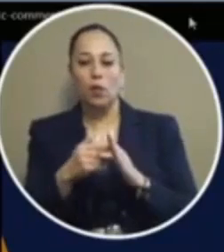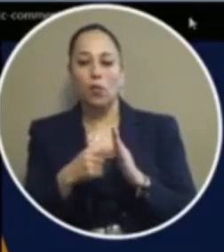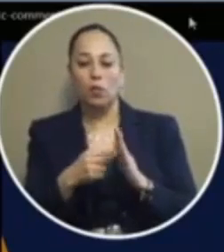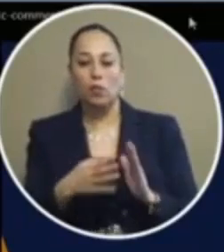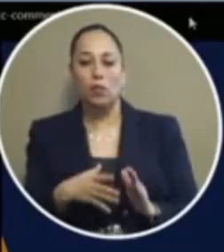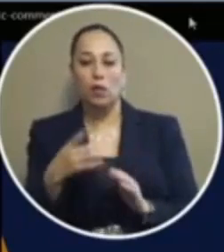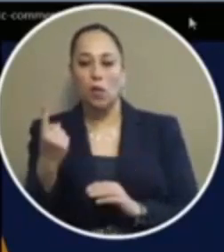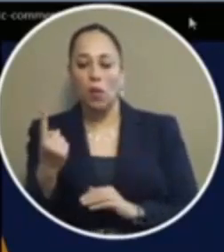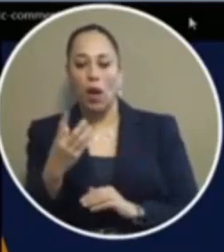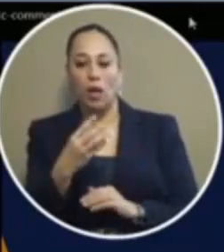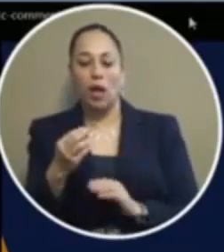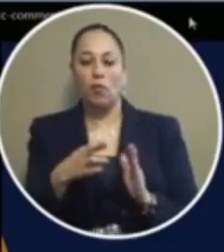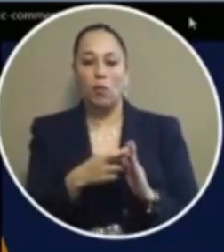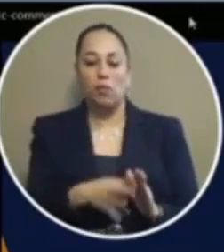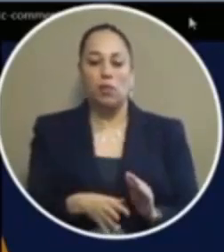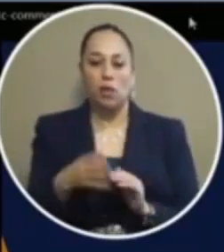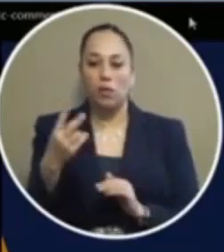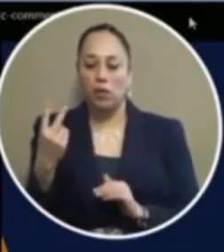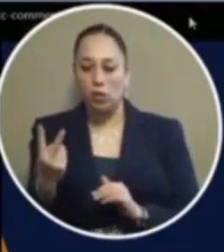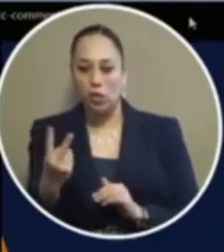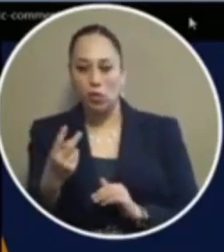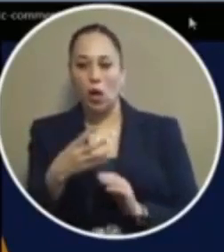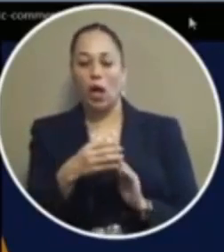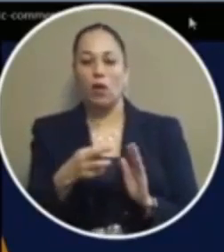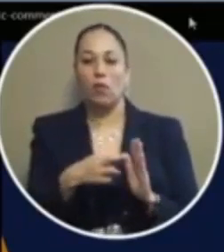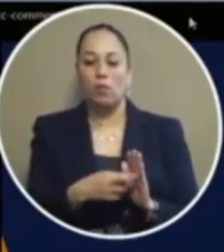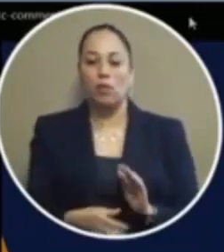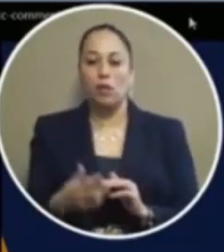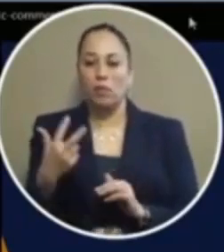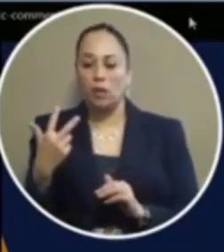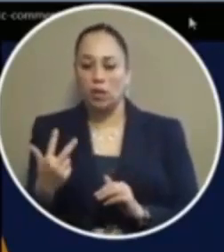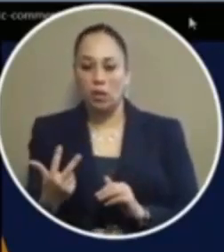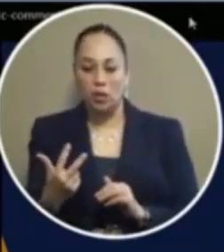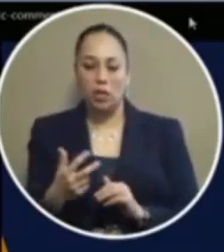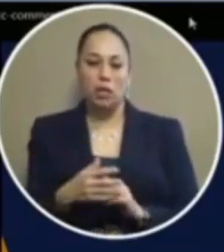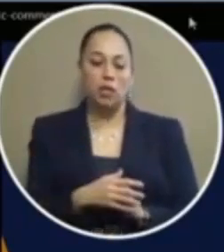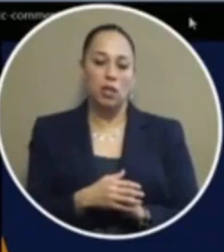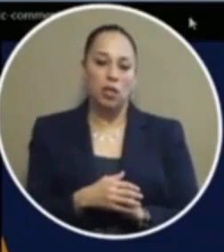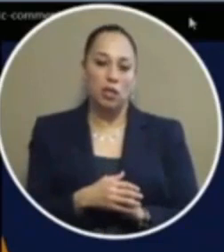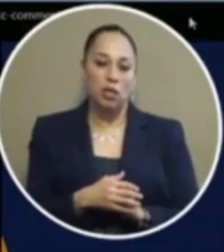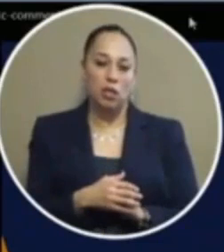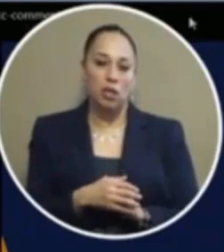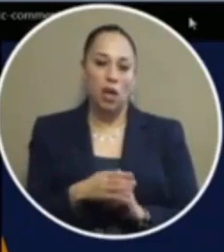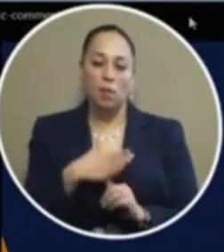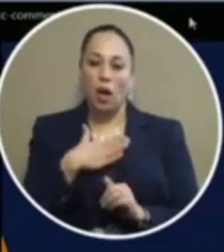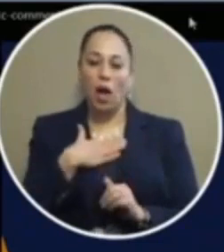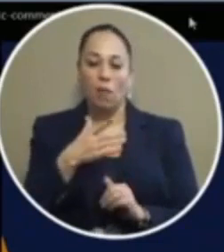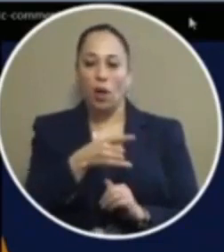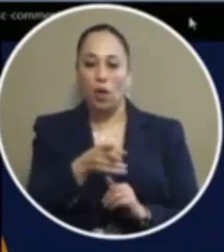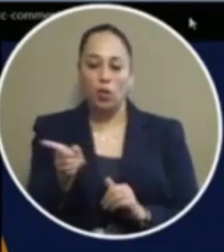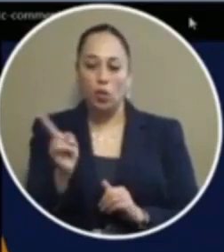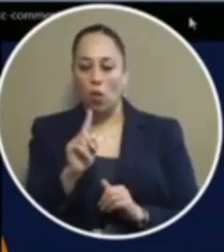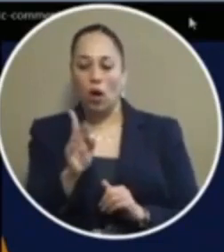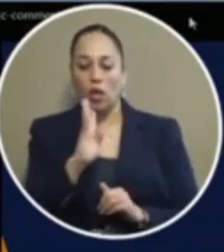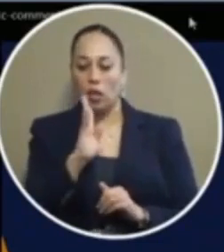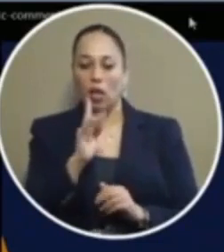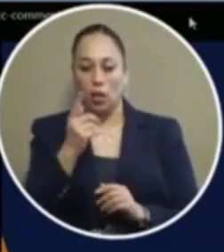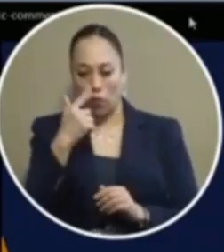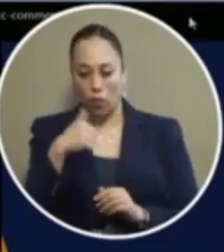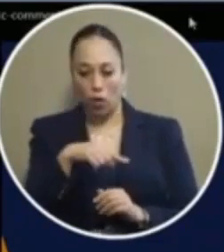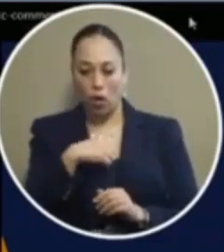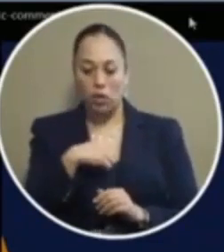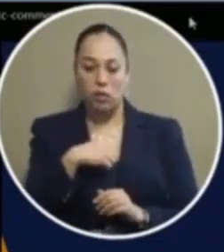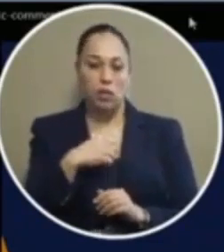representative anello as well as hernandez and i do want to go ahead and say that i'm glad that you're sticking towards your ground i mean